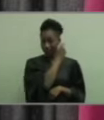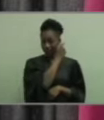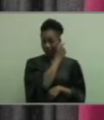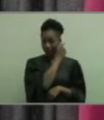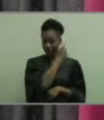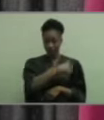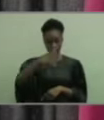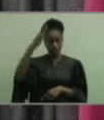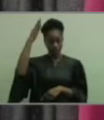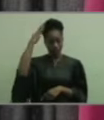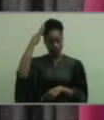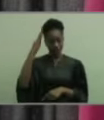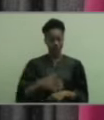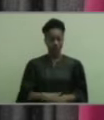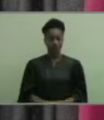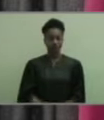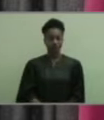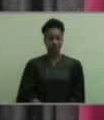of your graduation cap.